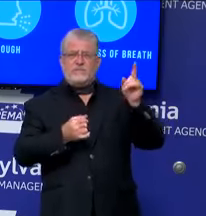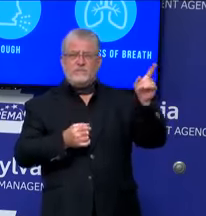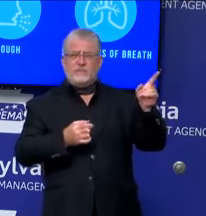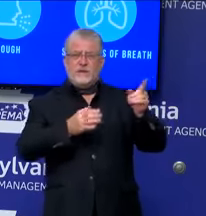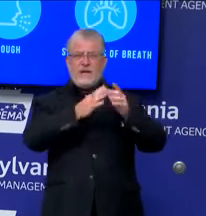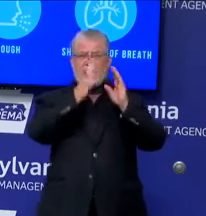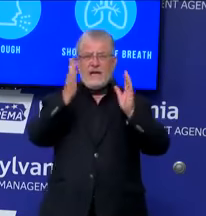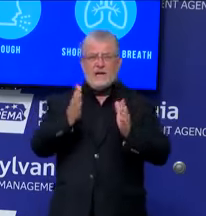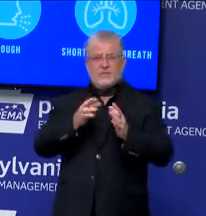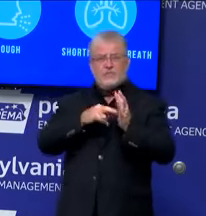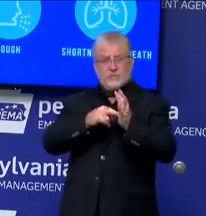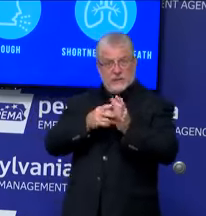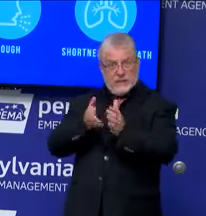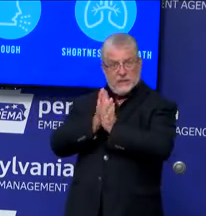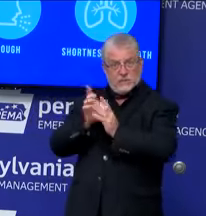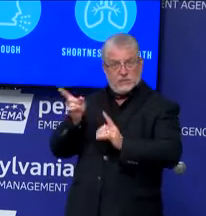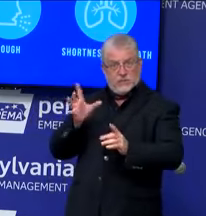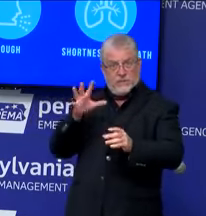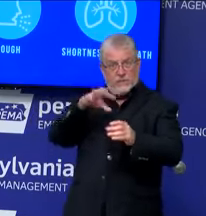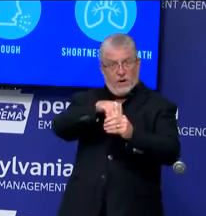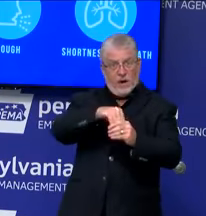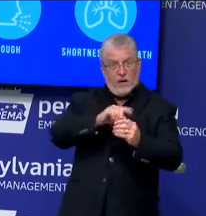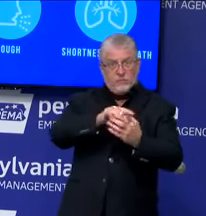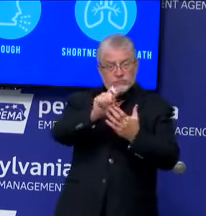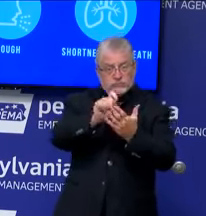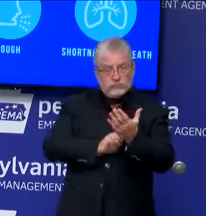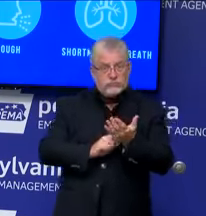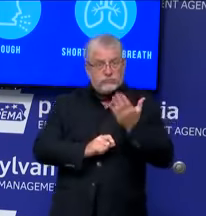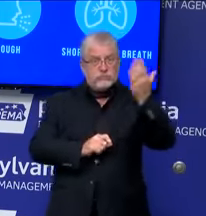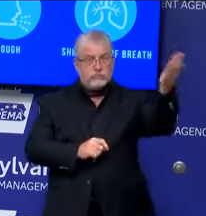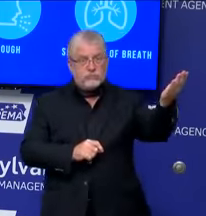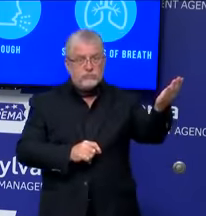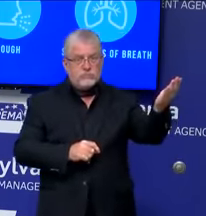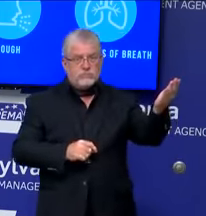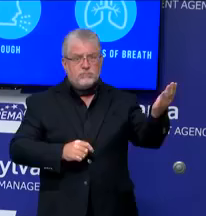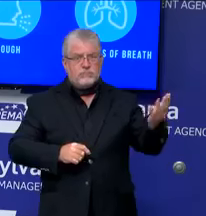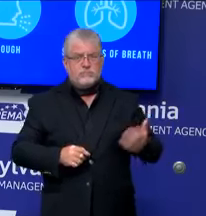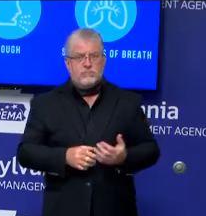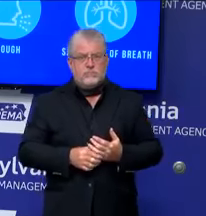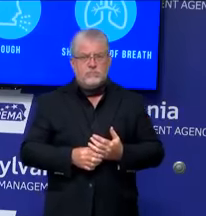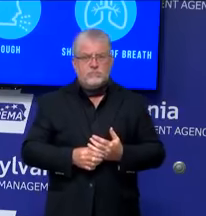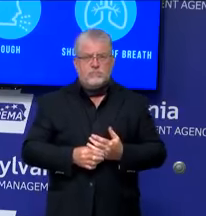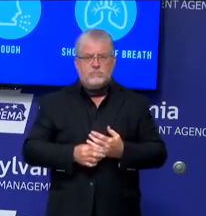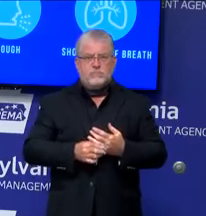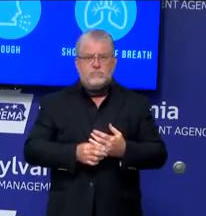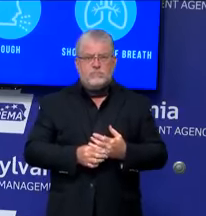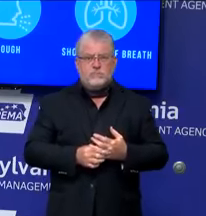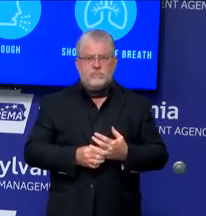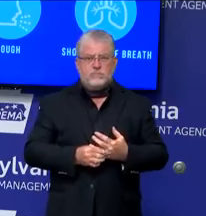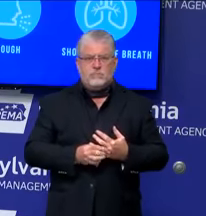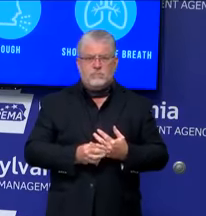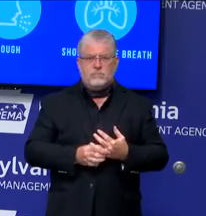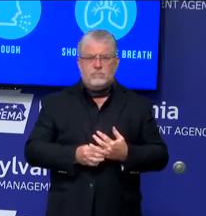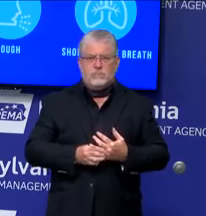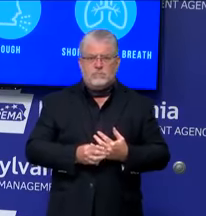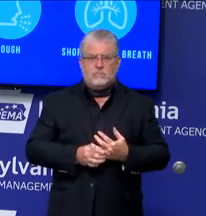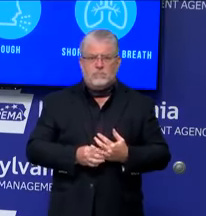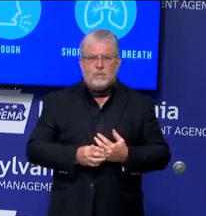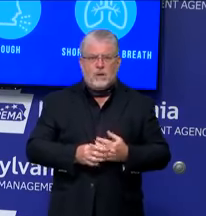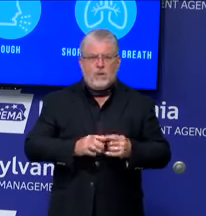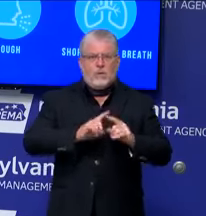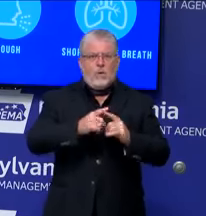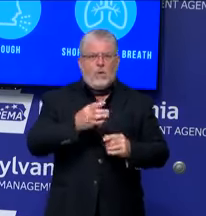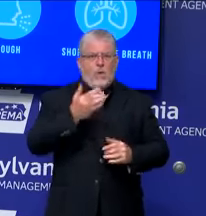testimony. That's correct. They declined to answer in-person questions. Why is that? I just have a really busy day. I'm here. I'm other places. And so,